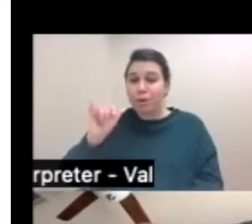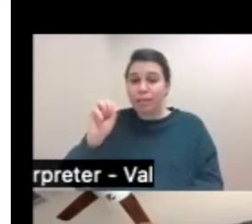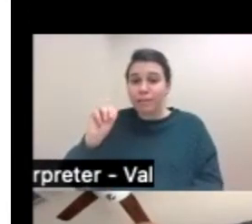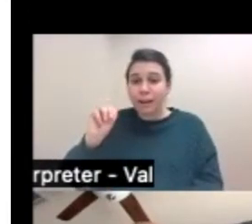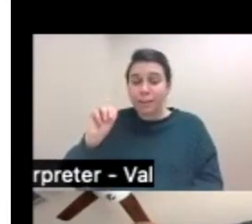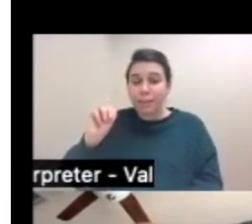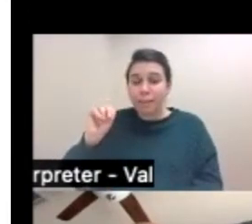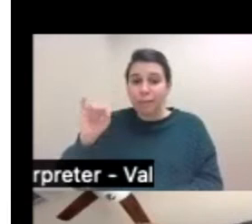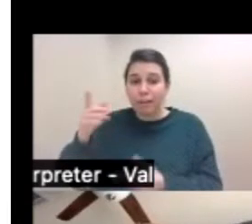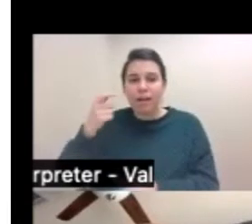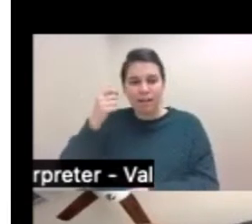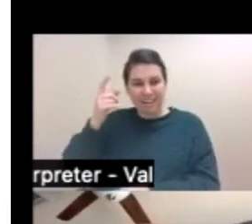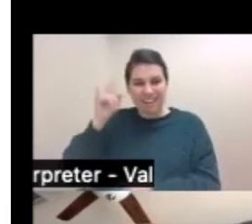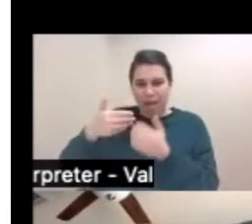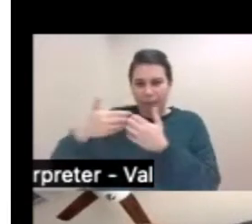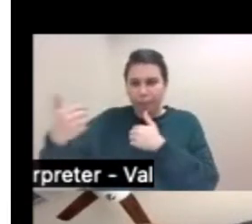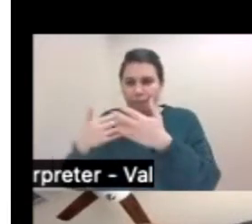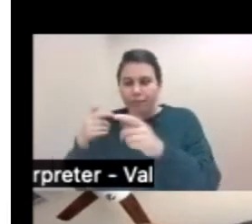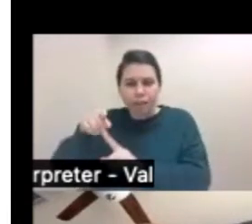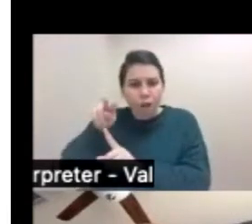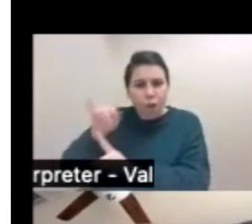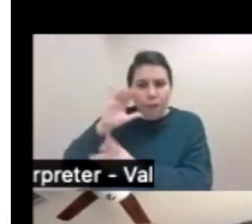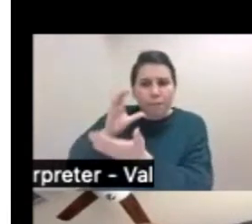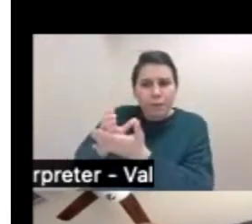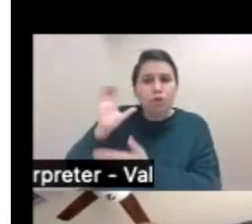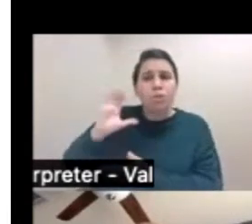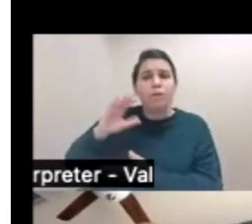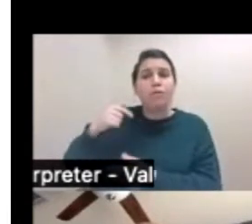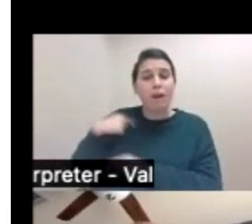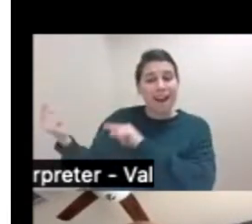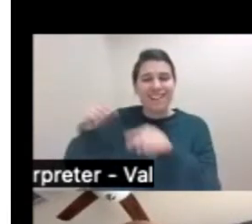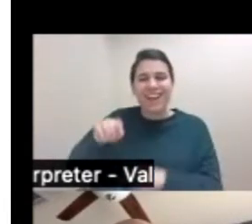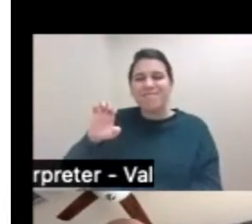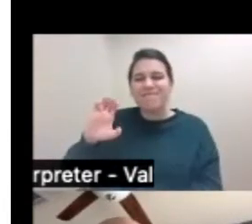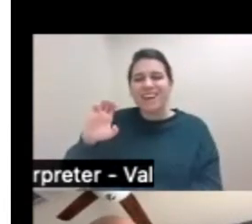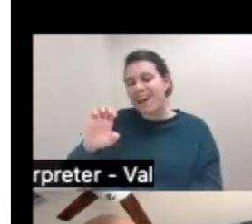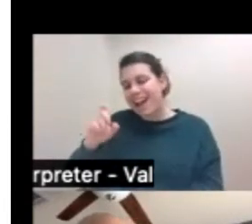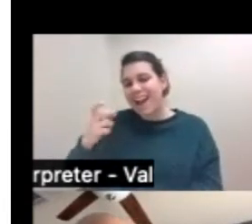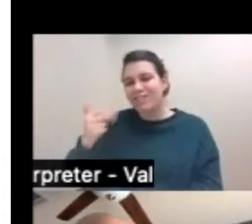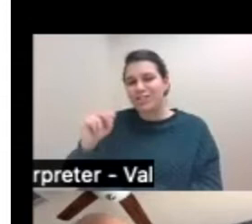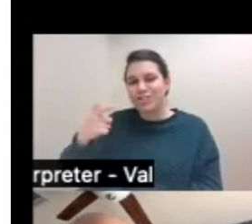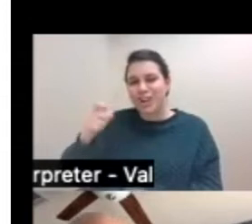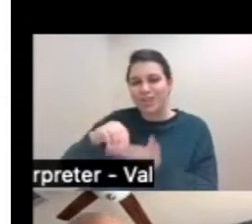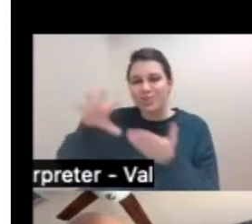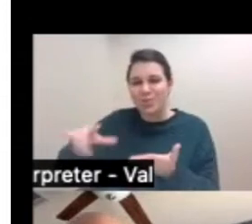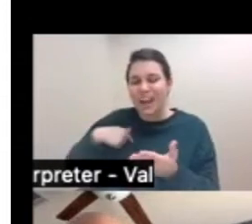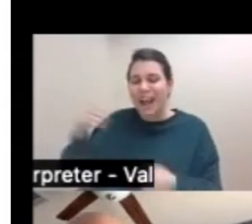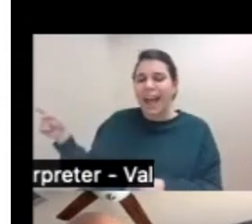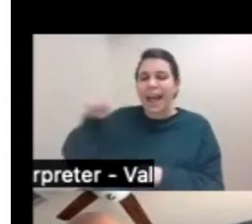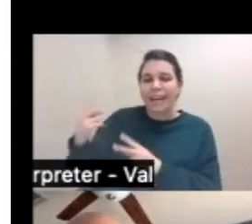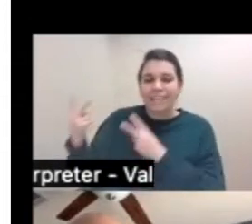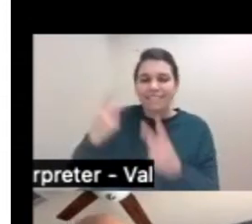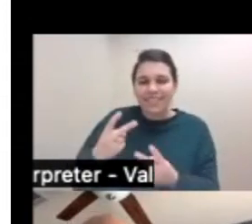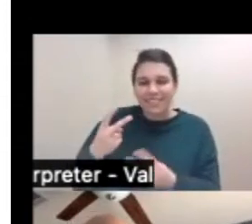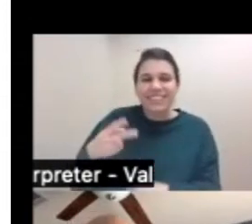picture of this all the way when I came as an exchange student when I was 18 years of age. And this was a lecture in high school